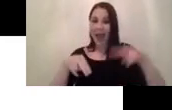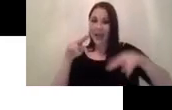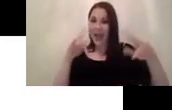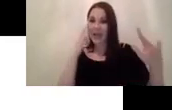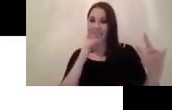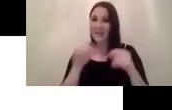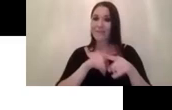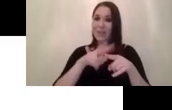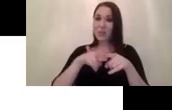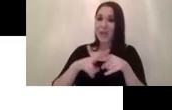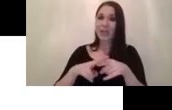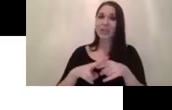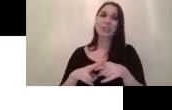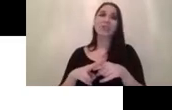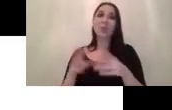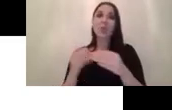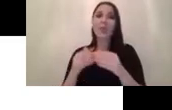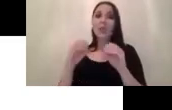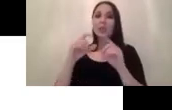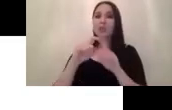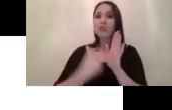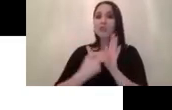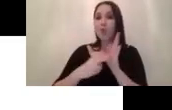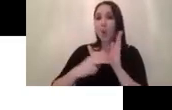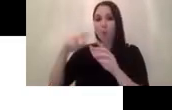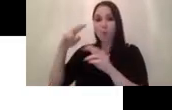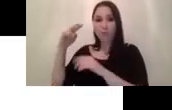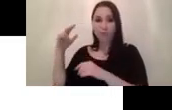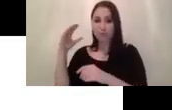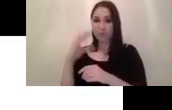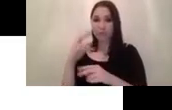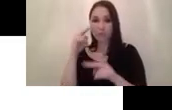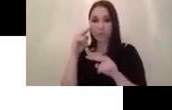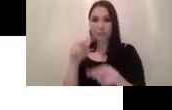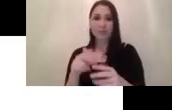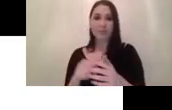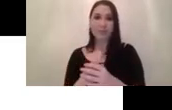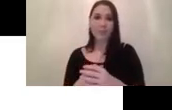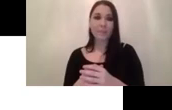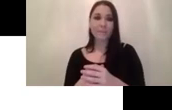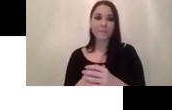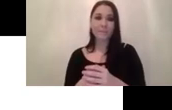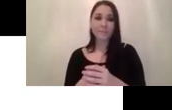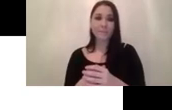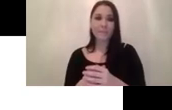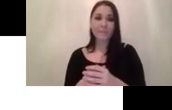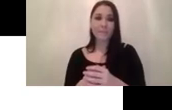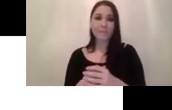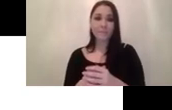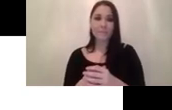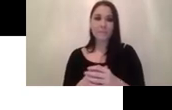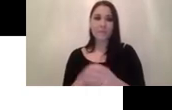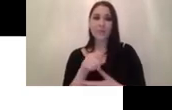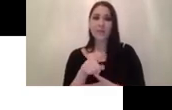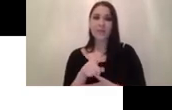with uh drones after graduate at john crown rtc um it's a forklift company um